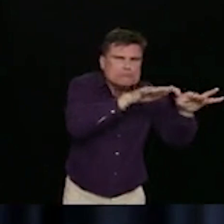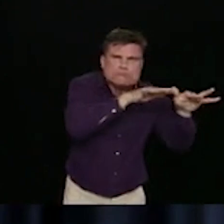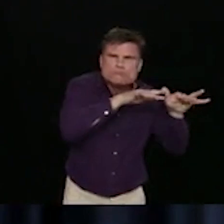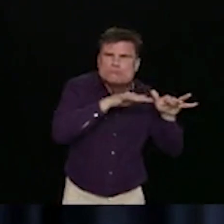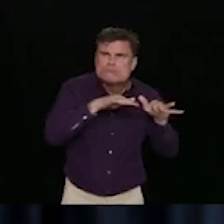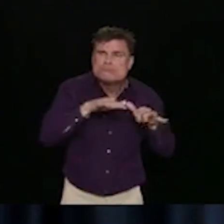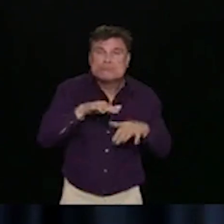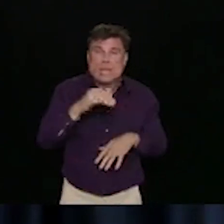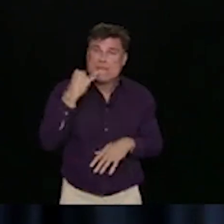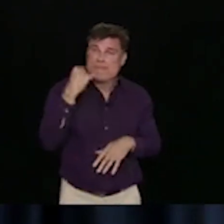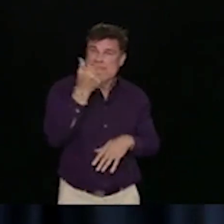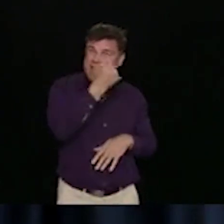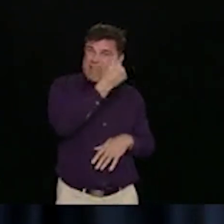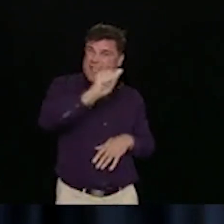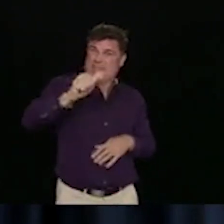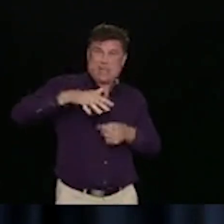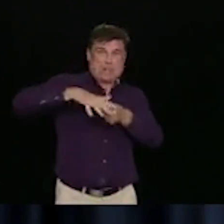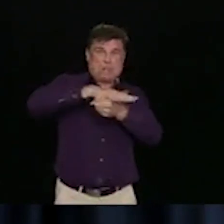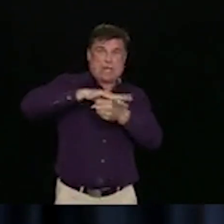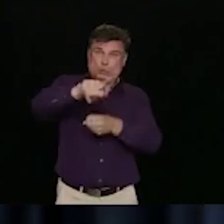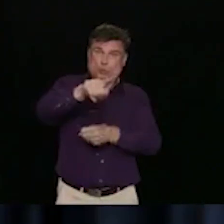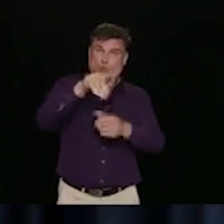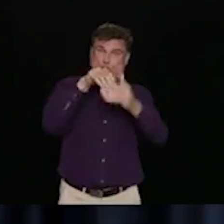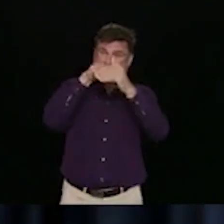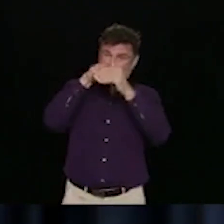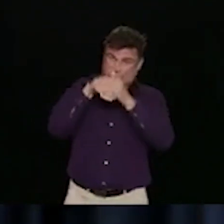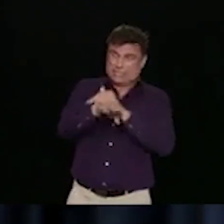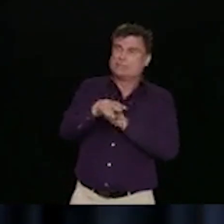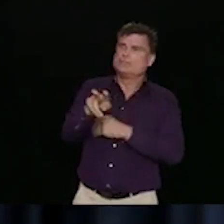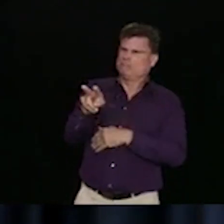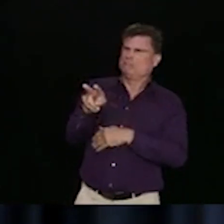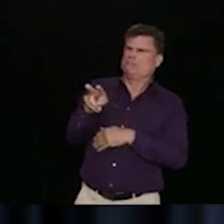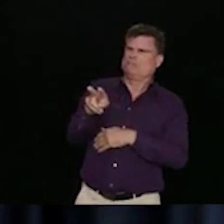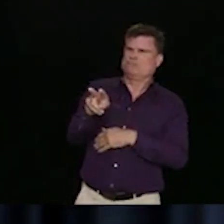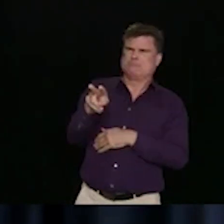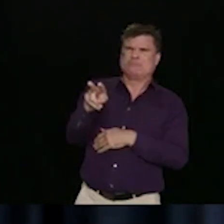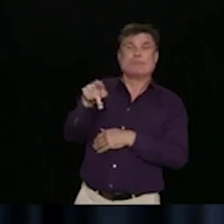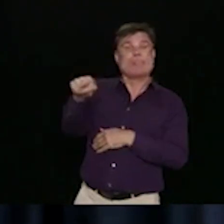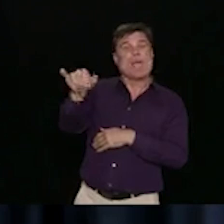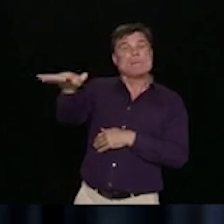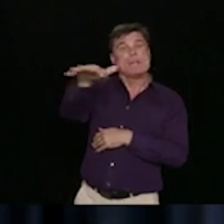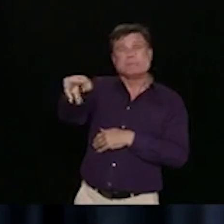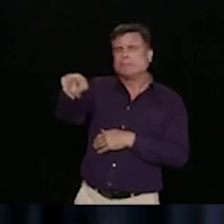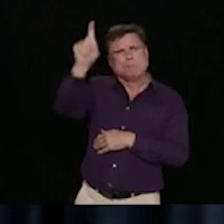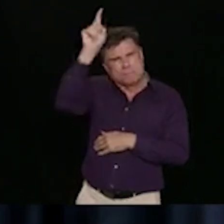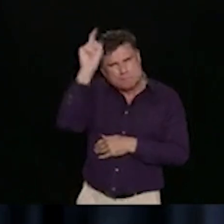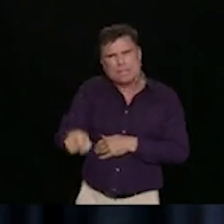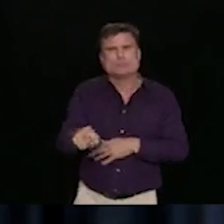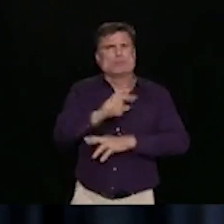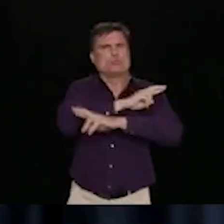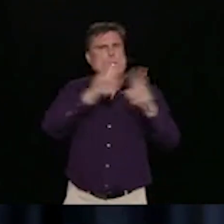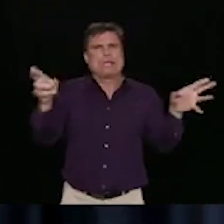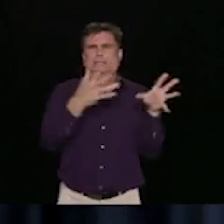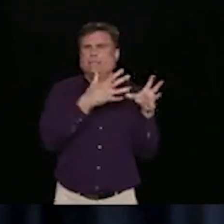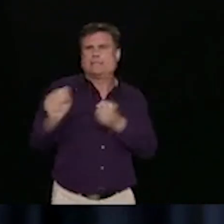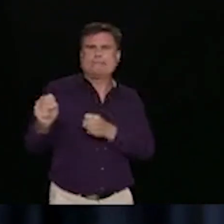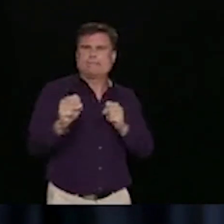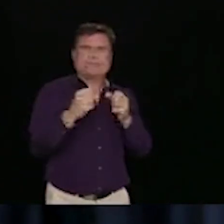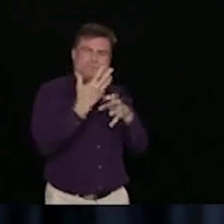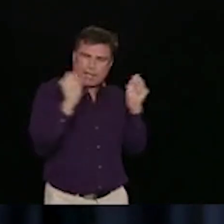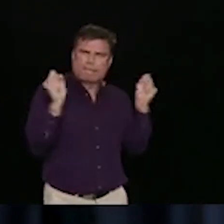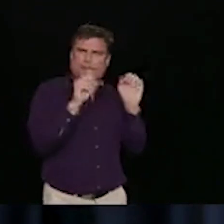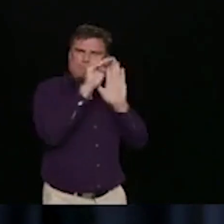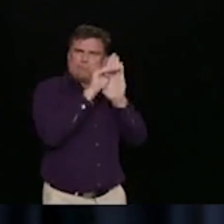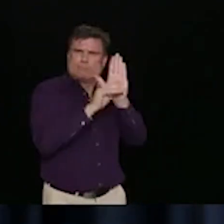needs to have one of these plans. So go to the places that have a reasonable plan. And then we all need to do our bit as well to make sure